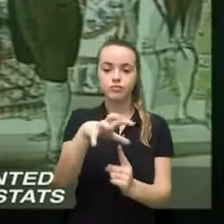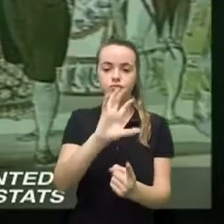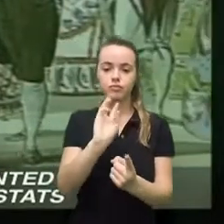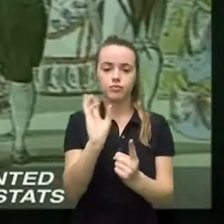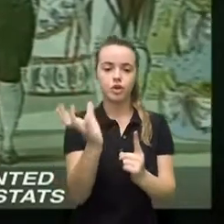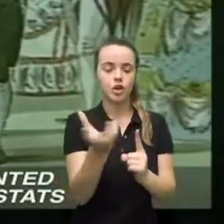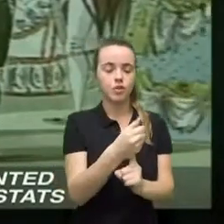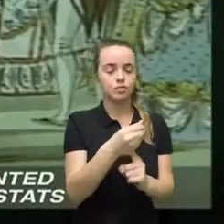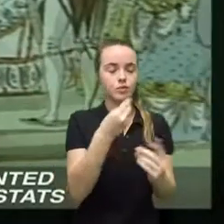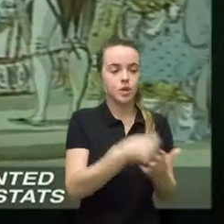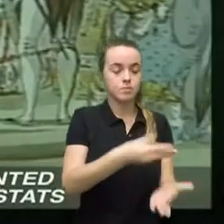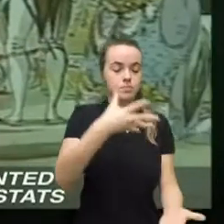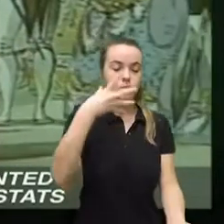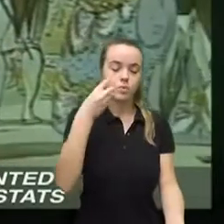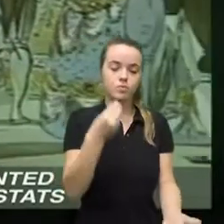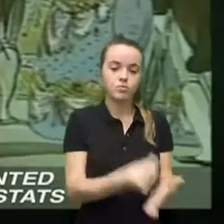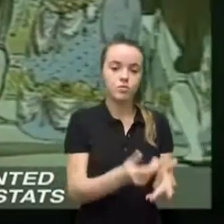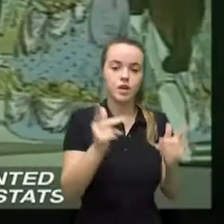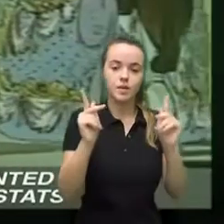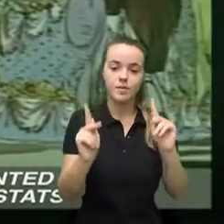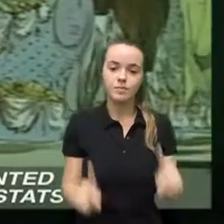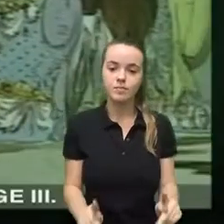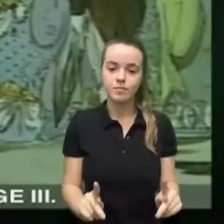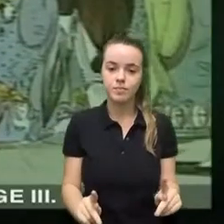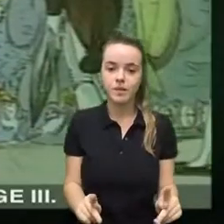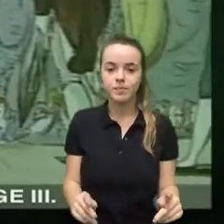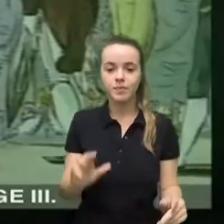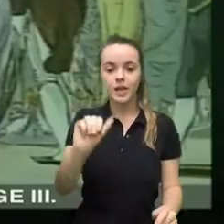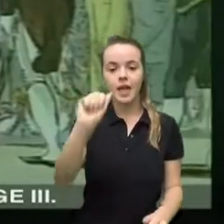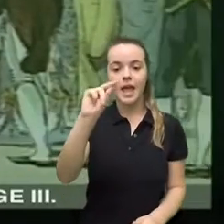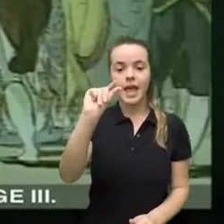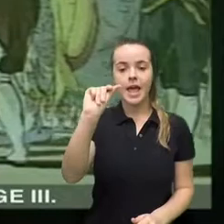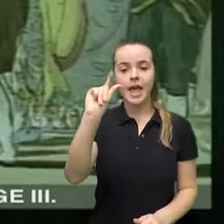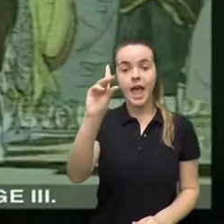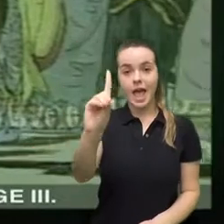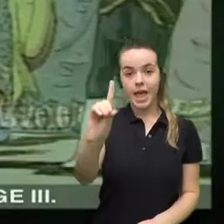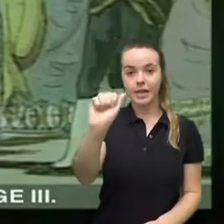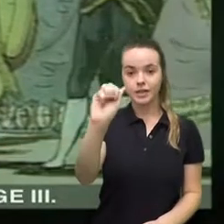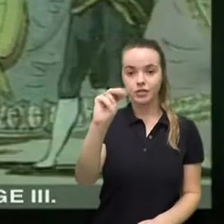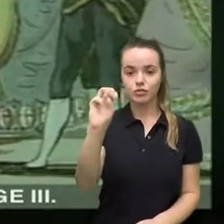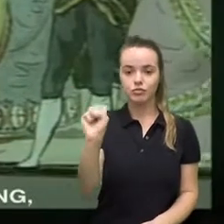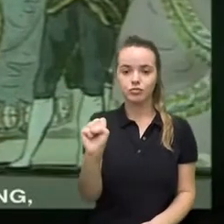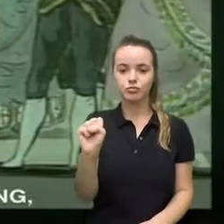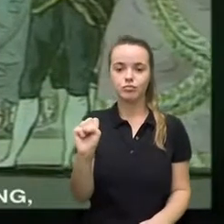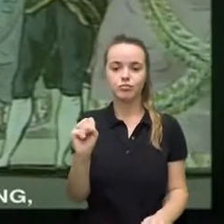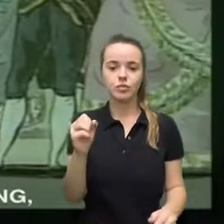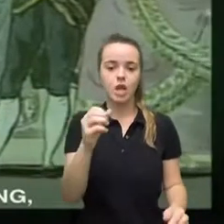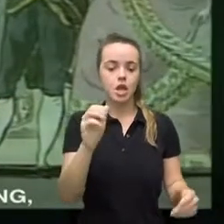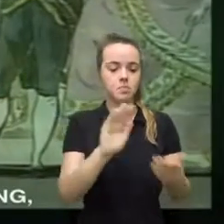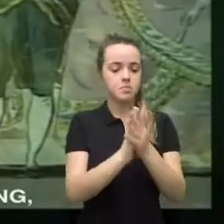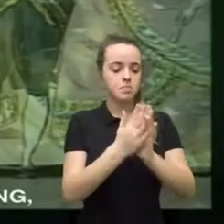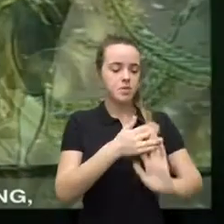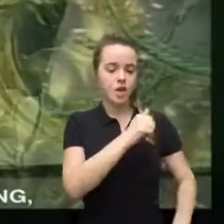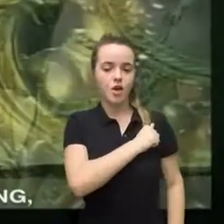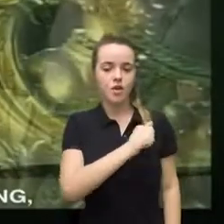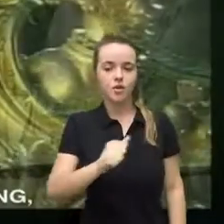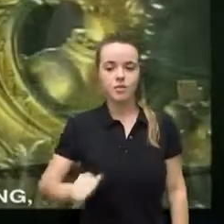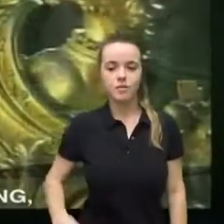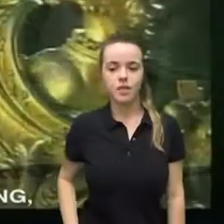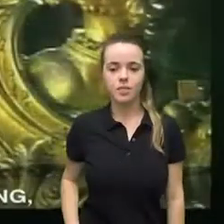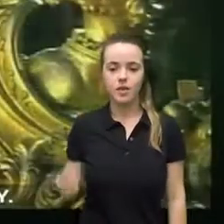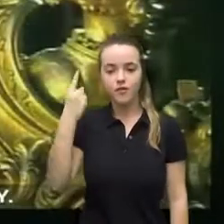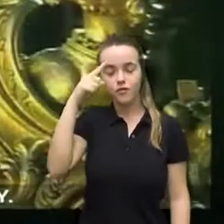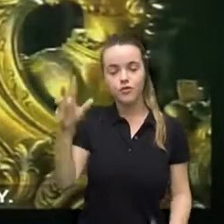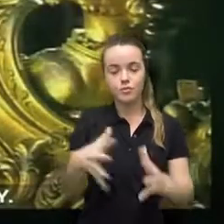Adams has just been appointed ambassador of the United States to the court of King George the third when he presents his credentials to the